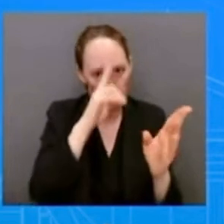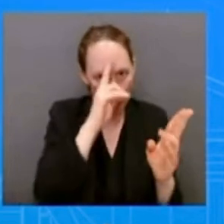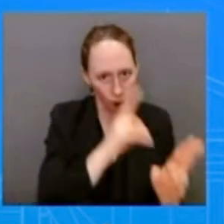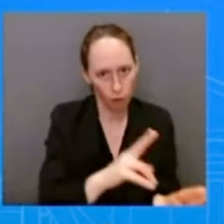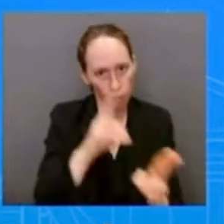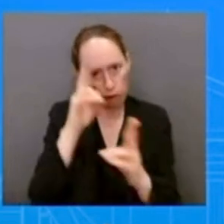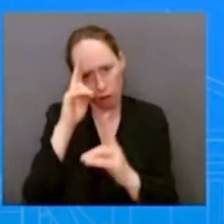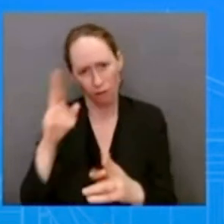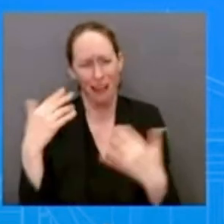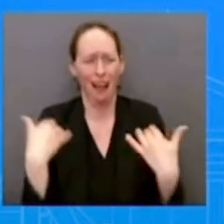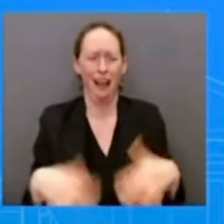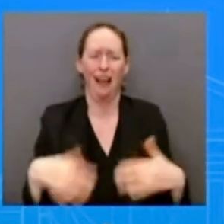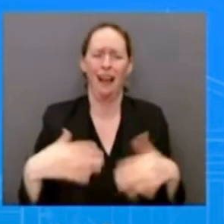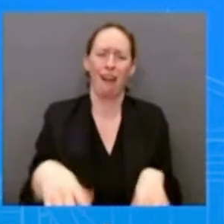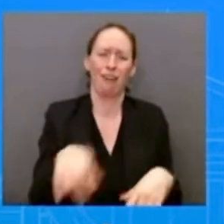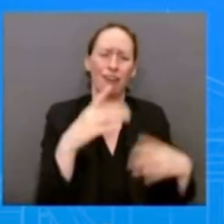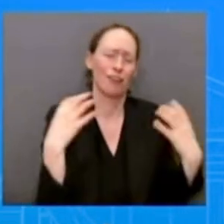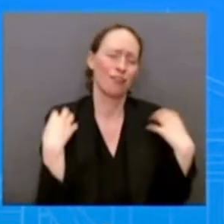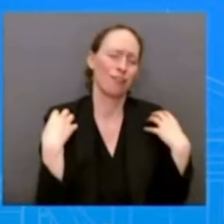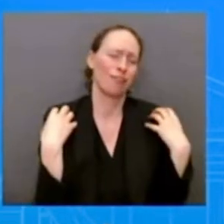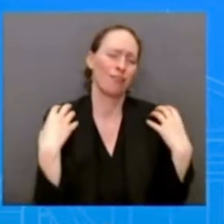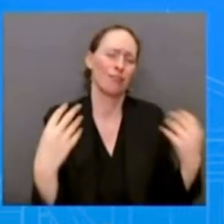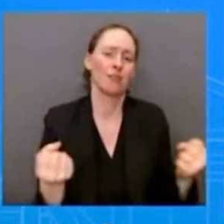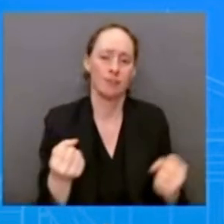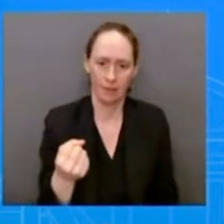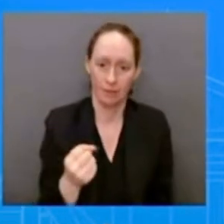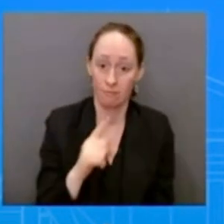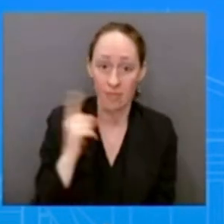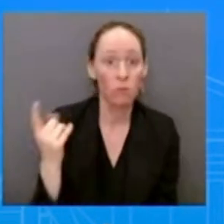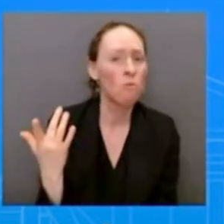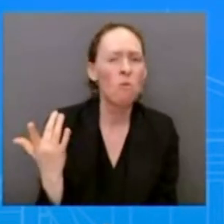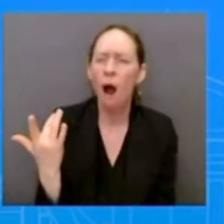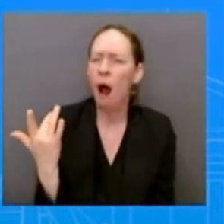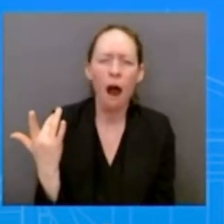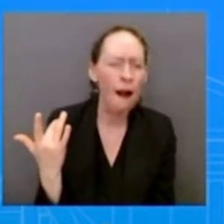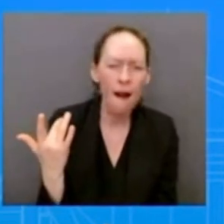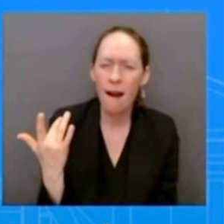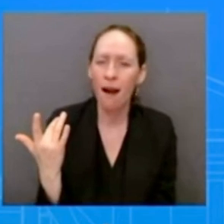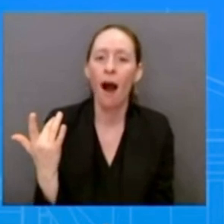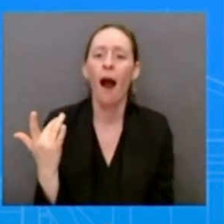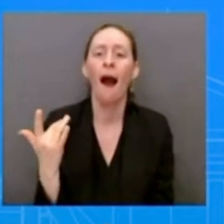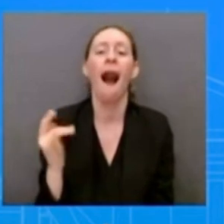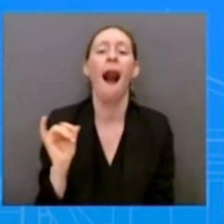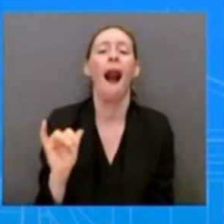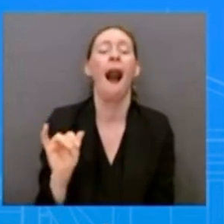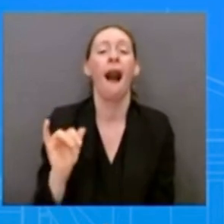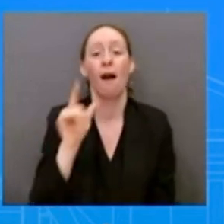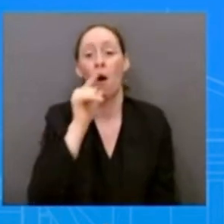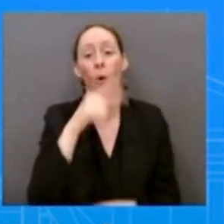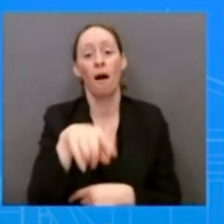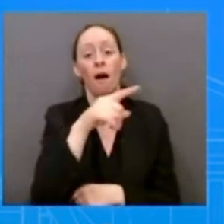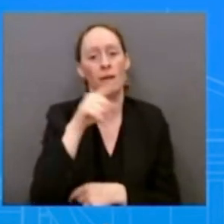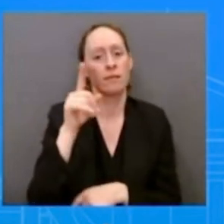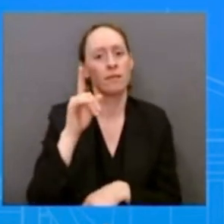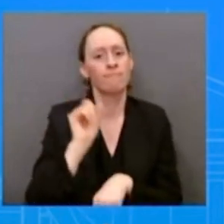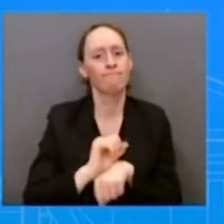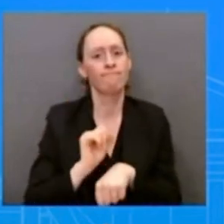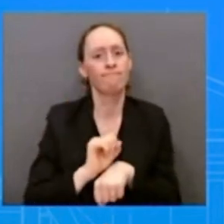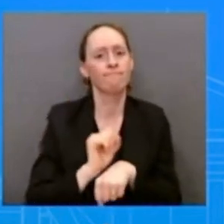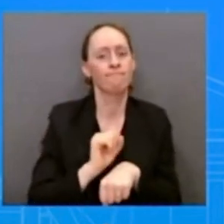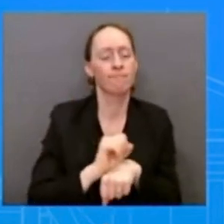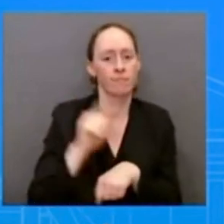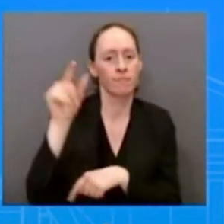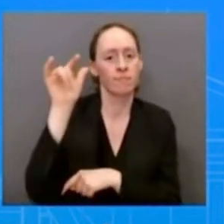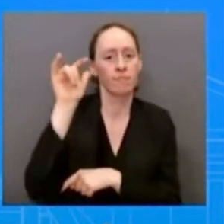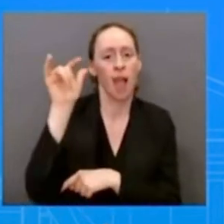we found that to be unacceptable just what do you make of russia portraying them as national heroes i don't know of another military in the world another air